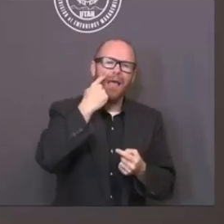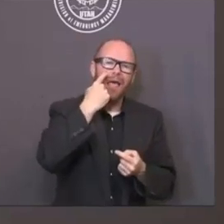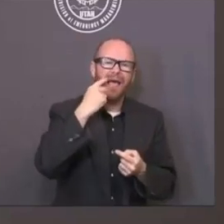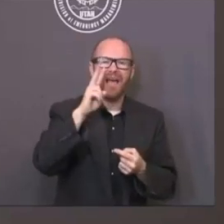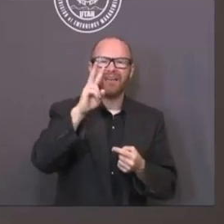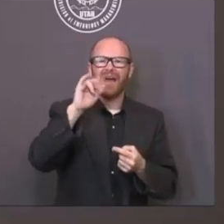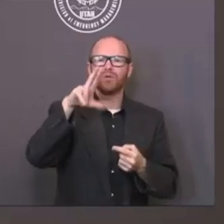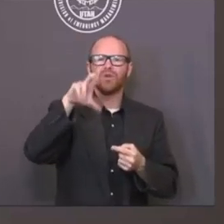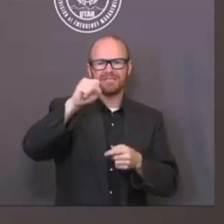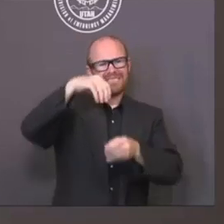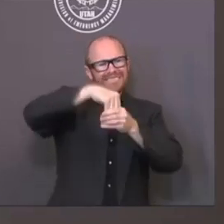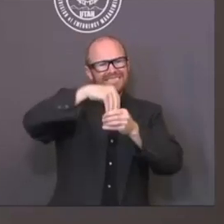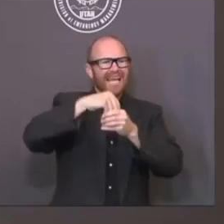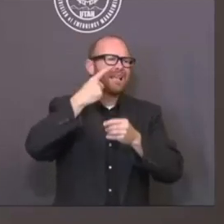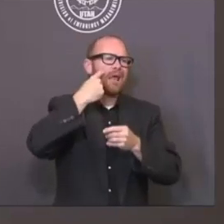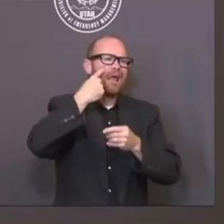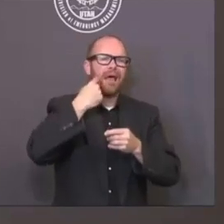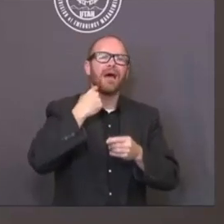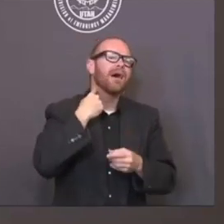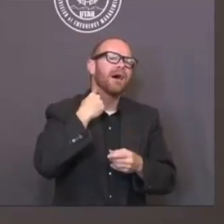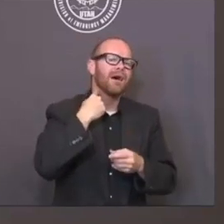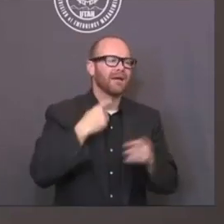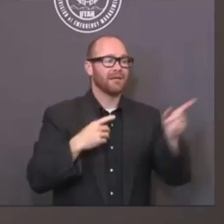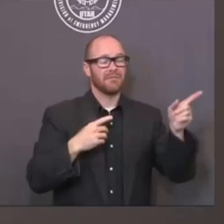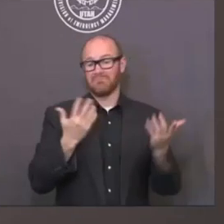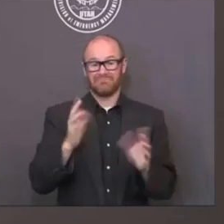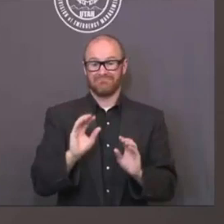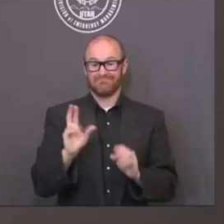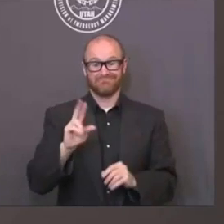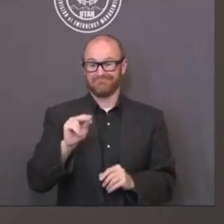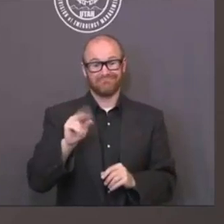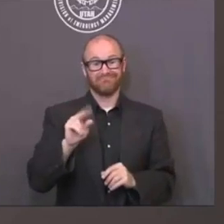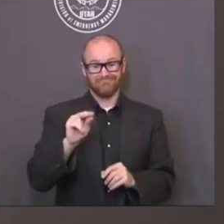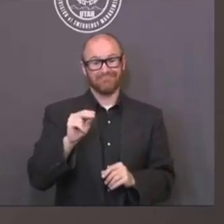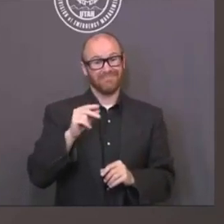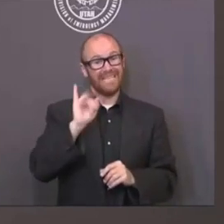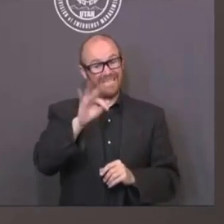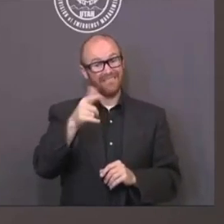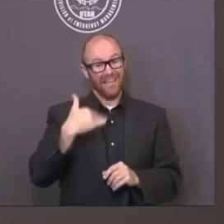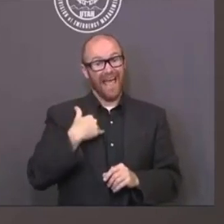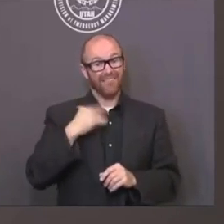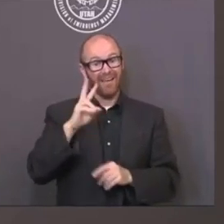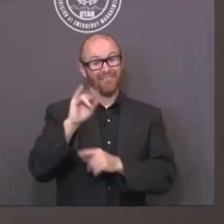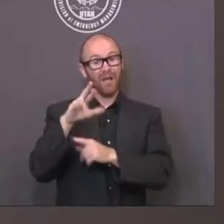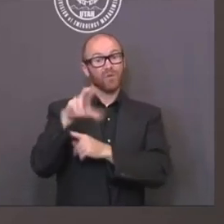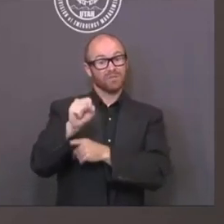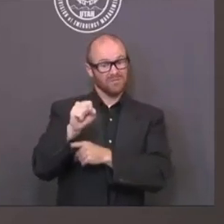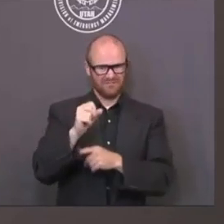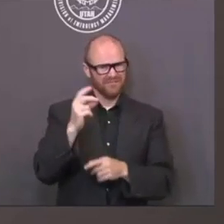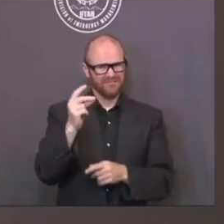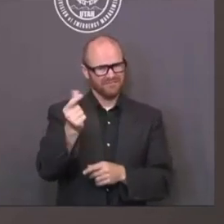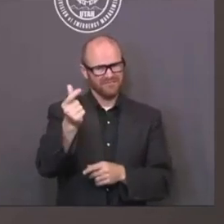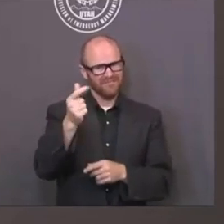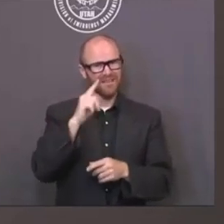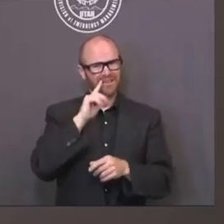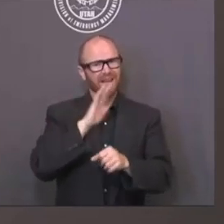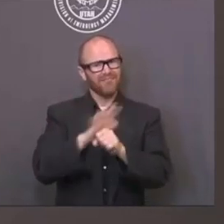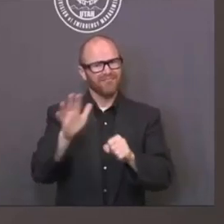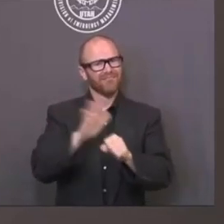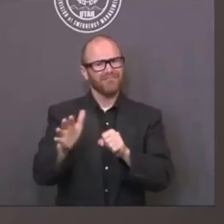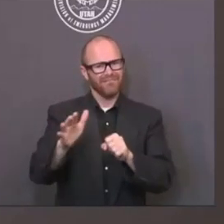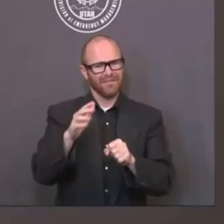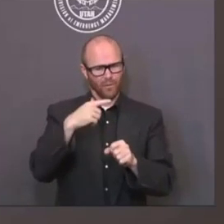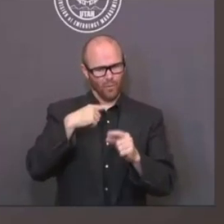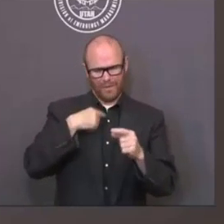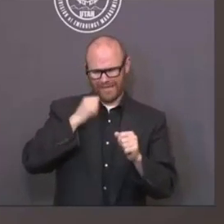virus for the test to be very accurate. And so we as a state and same with our health care partners have not recommended waiting